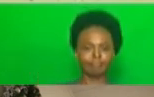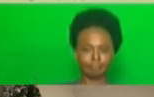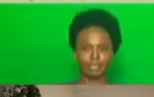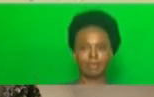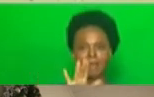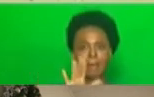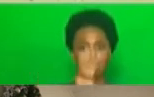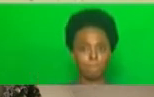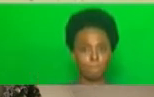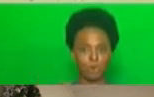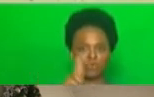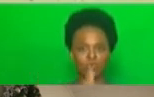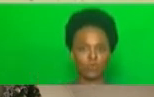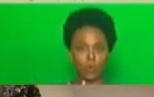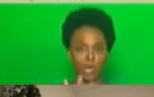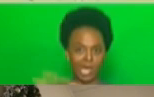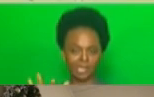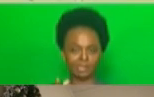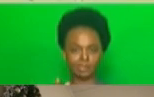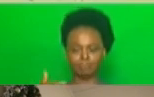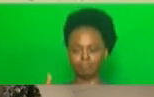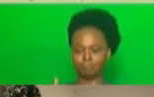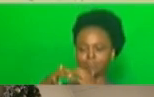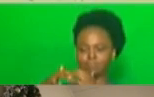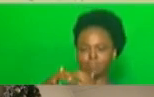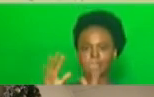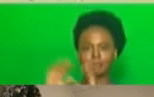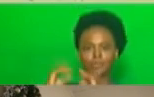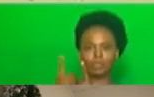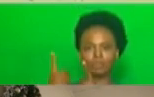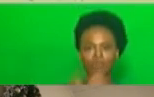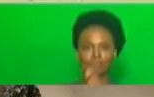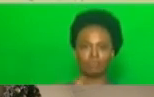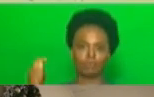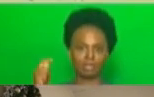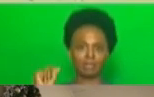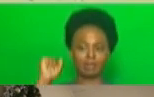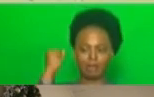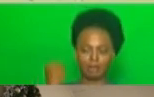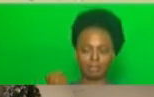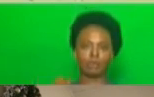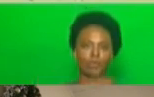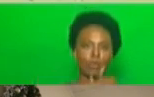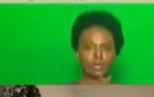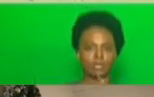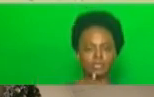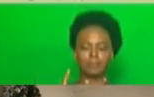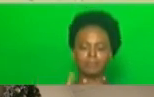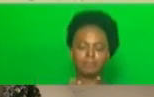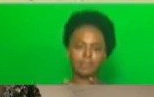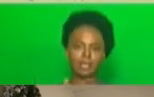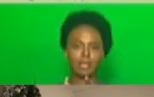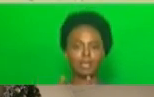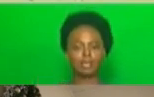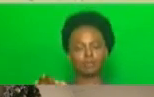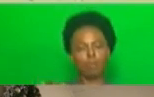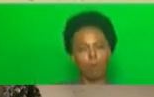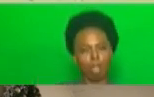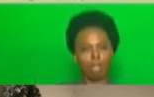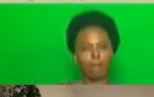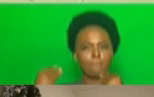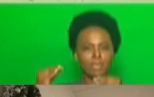be established by the Department of Trade, Industry and Competition and Small Business Development to support